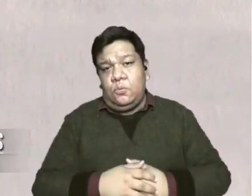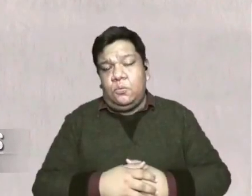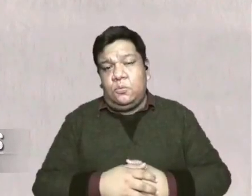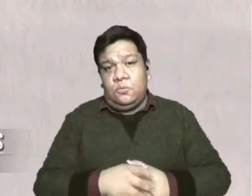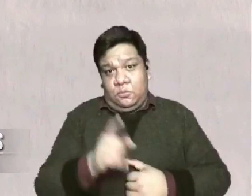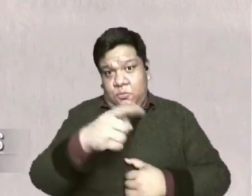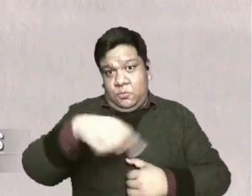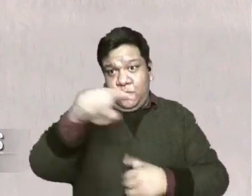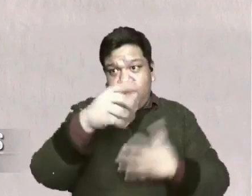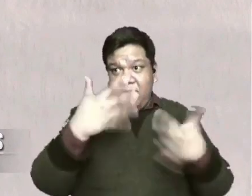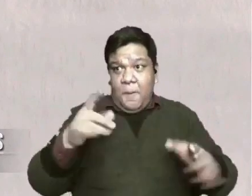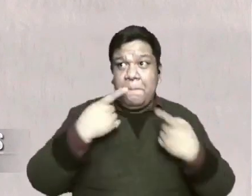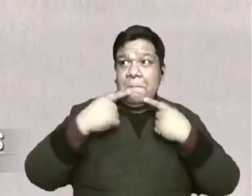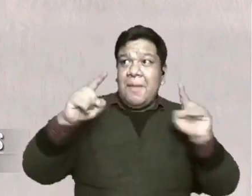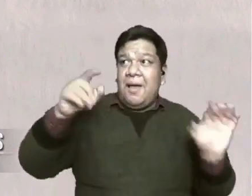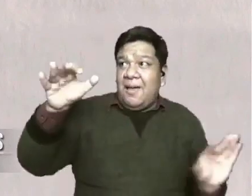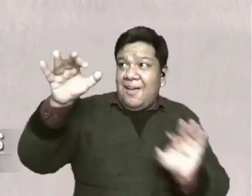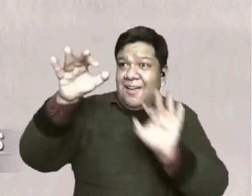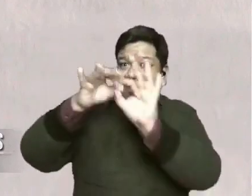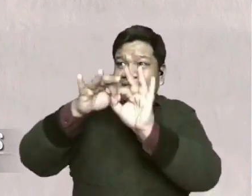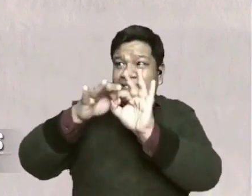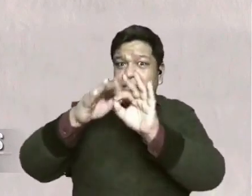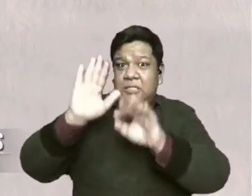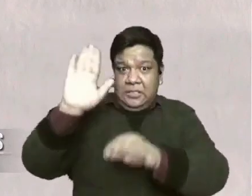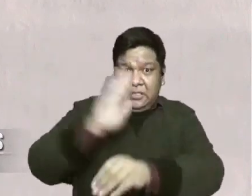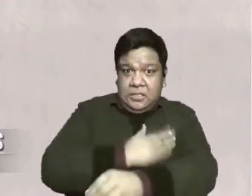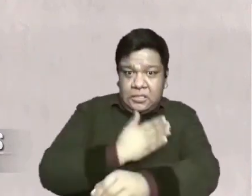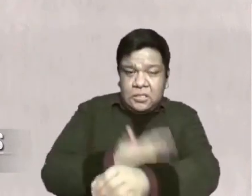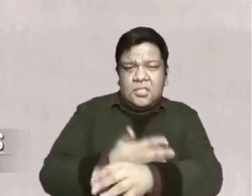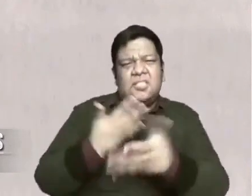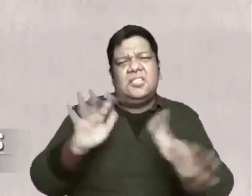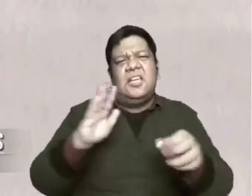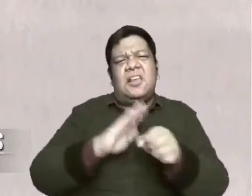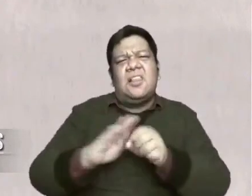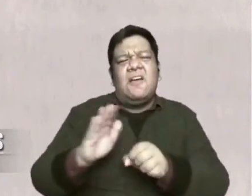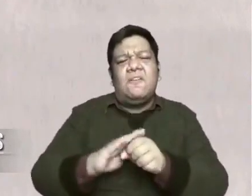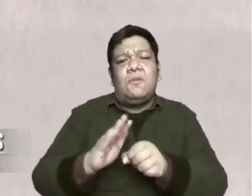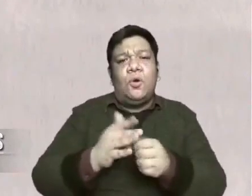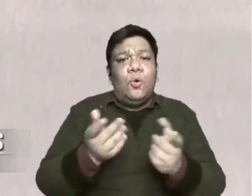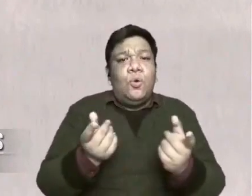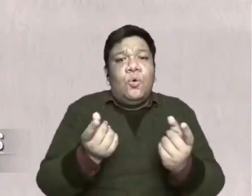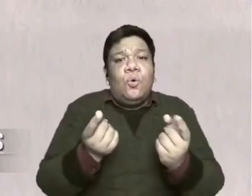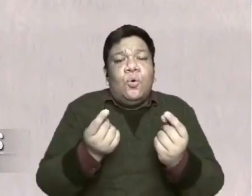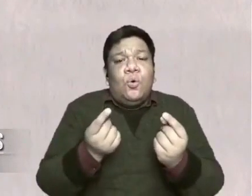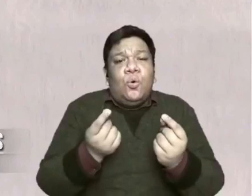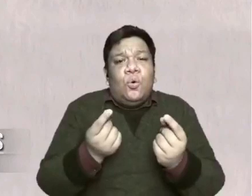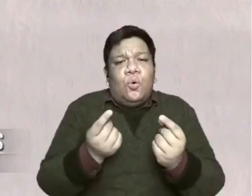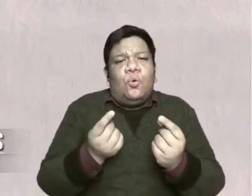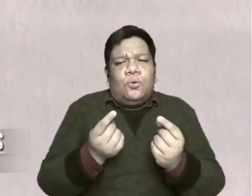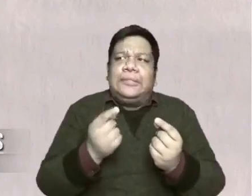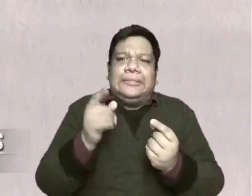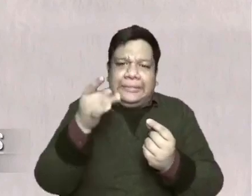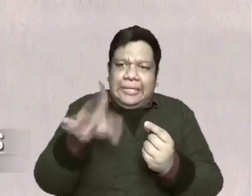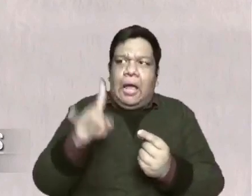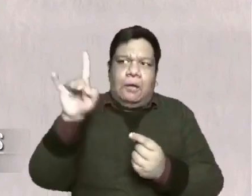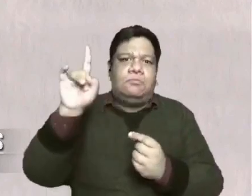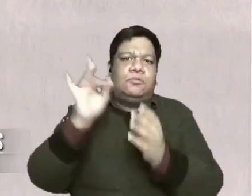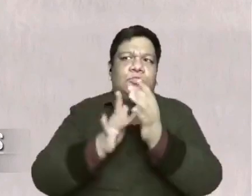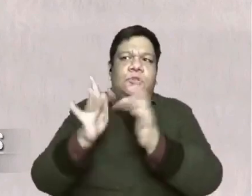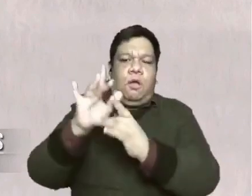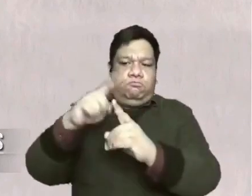Your being a child of God is sufficient. The only thing you need to secure you of peace.